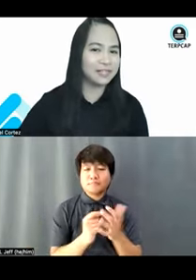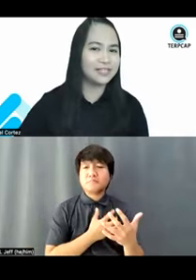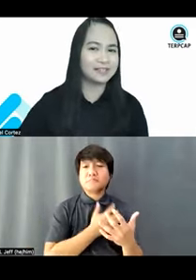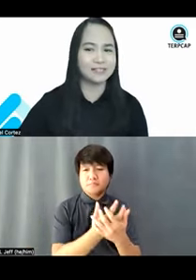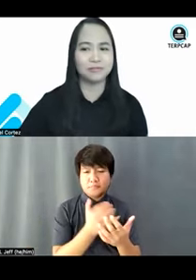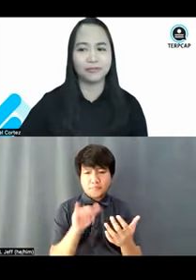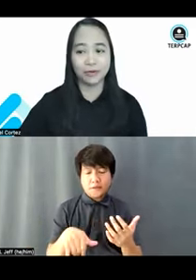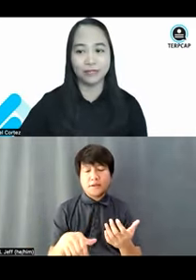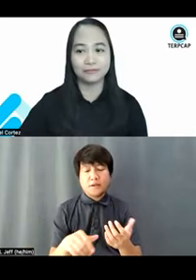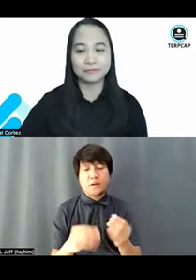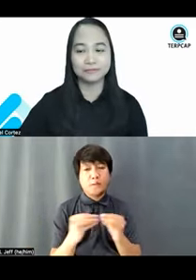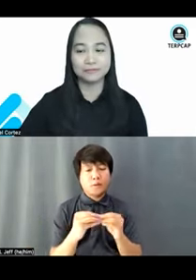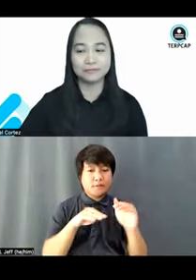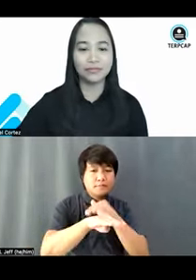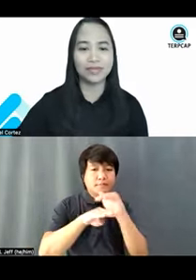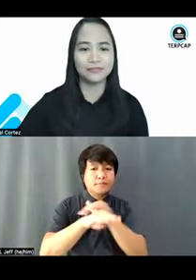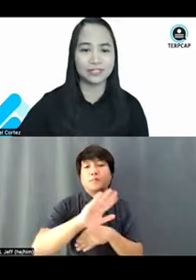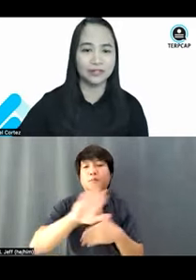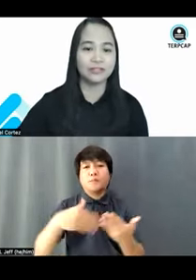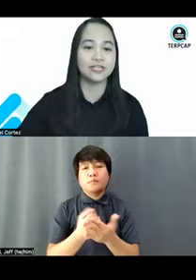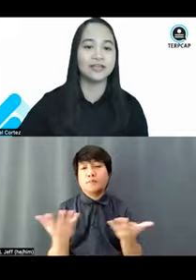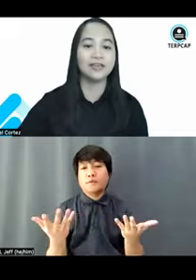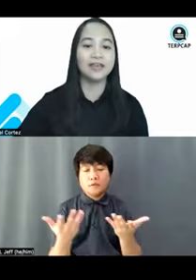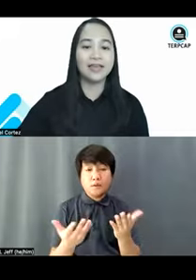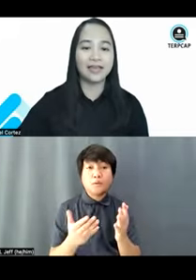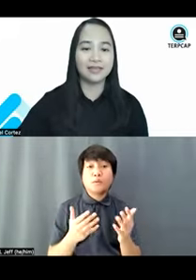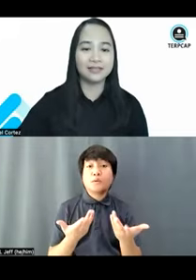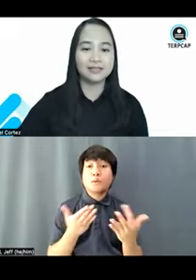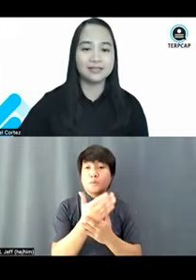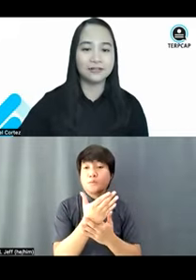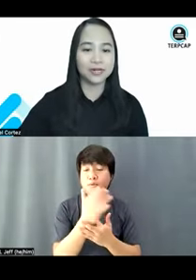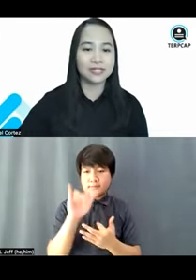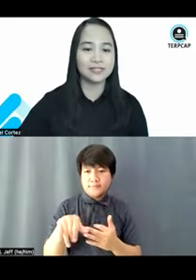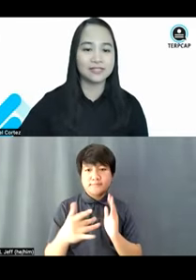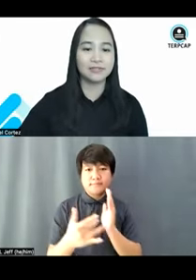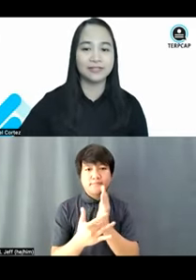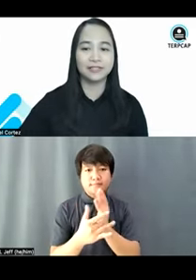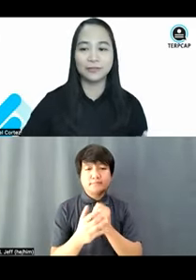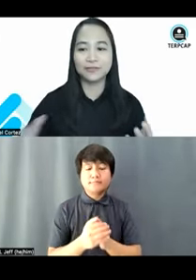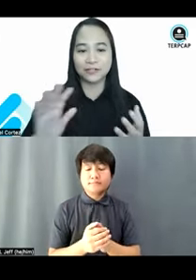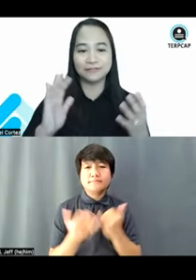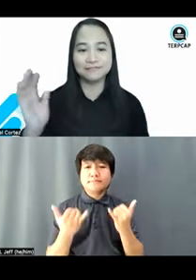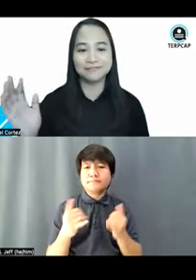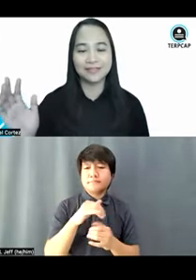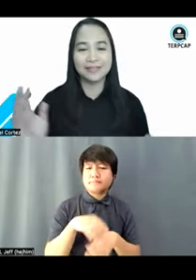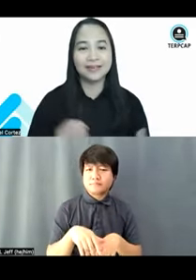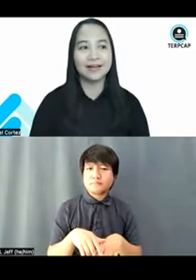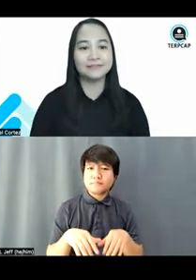content really accessible for all, with the aid of technology. And of course, disability inclusion.